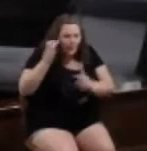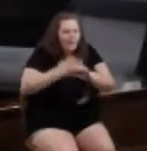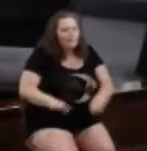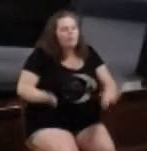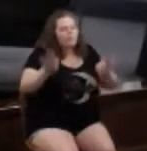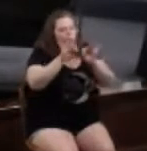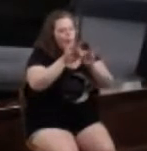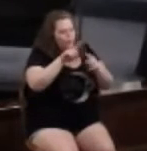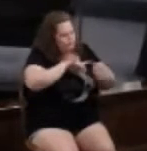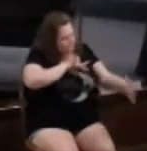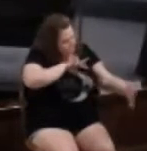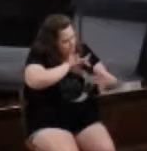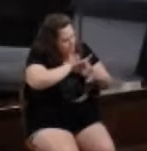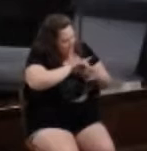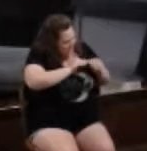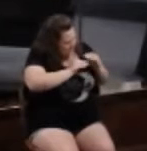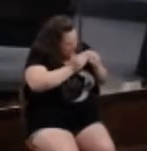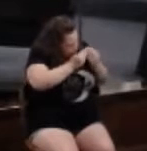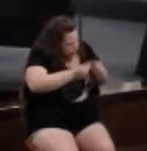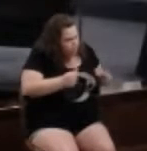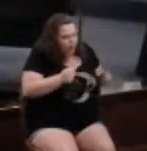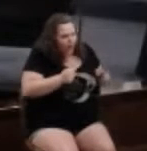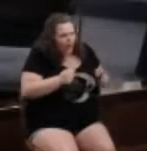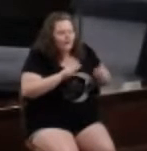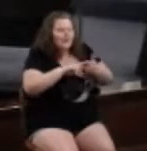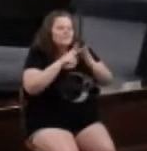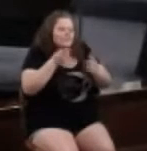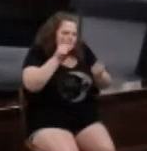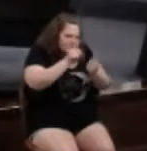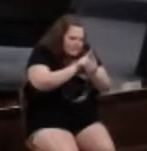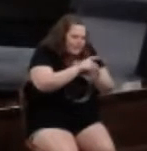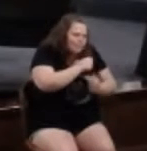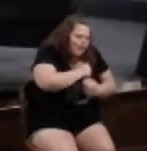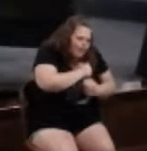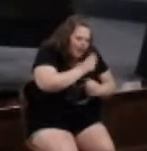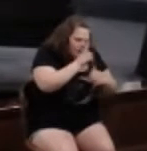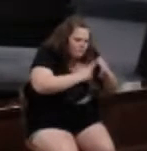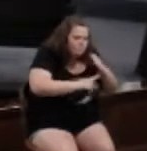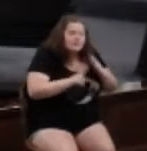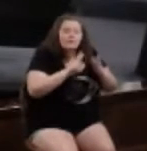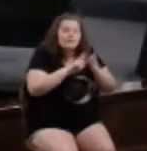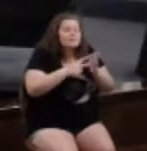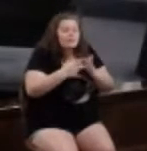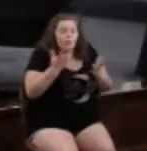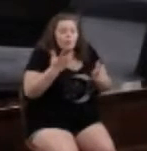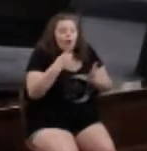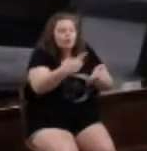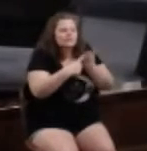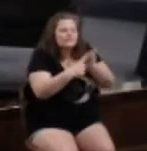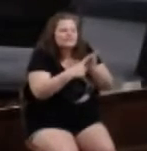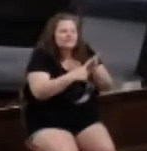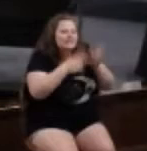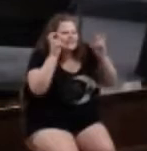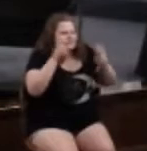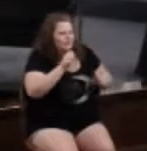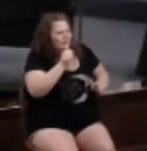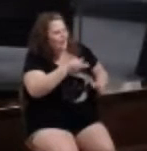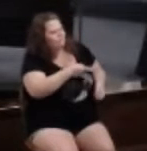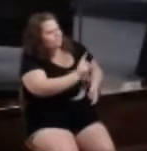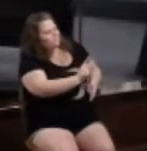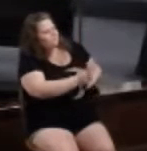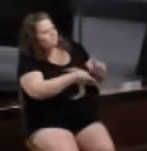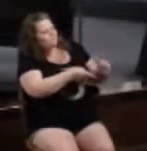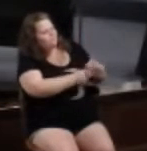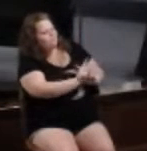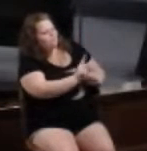Unity. It is about coming in love and humility. This means you are discussing the issue, not name-calling and